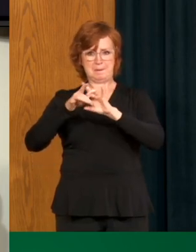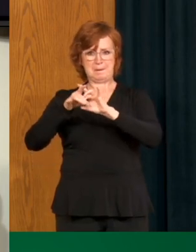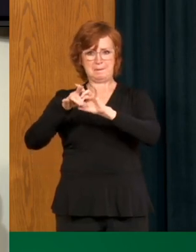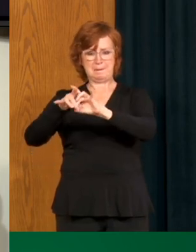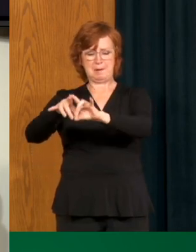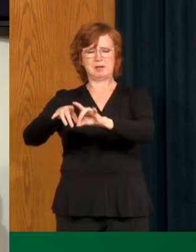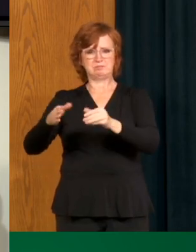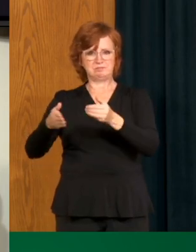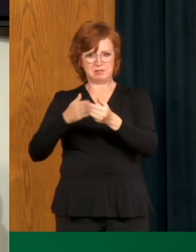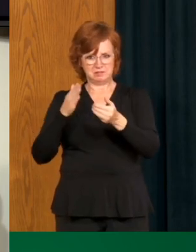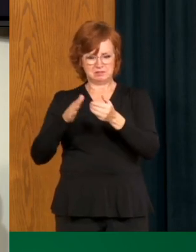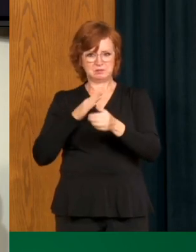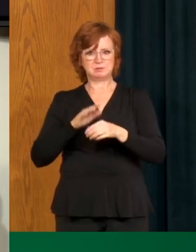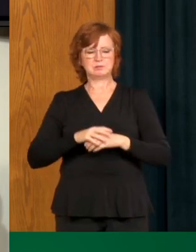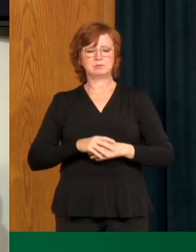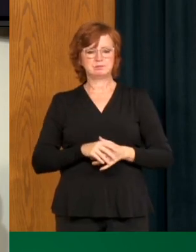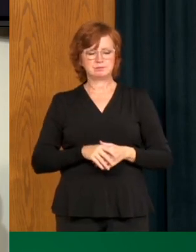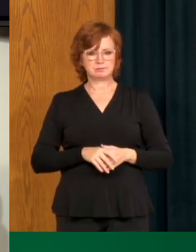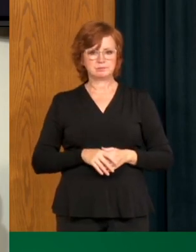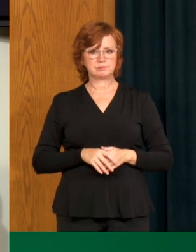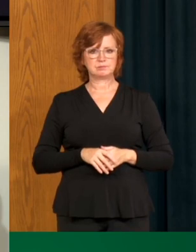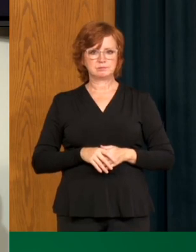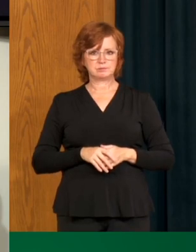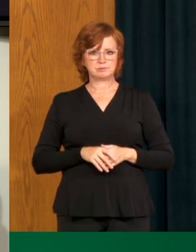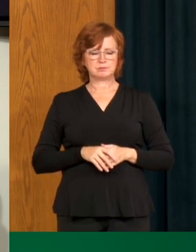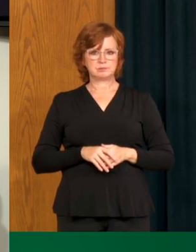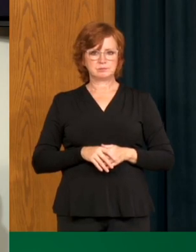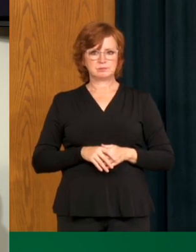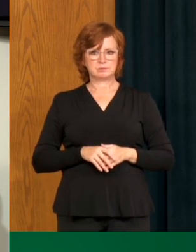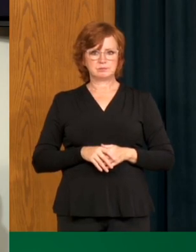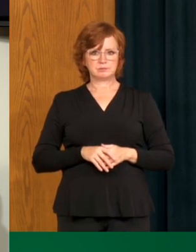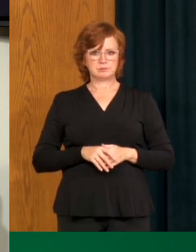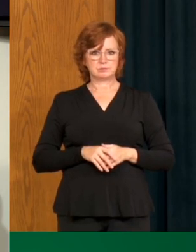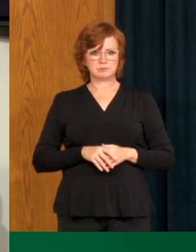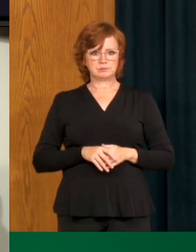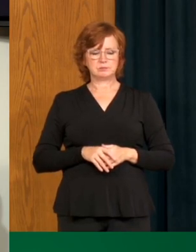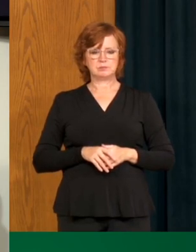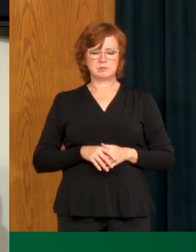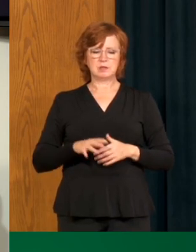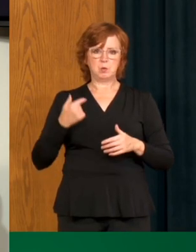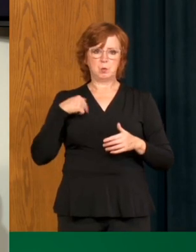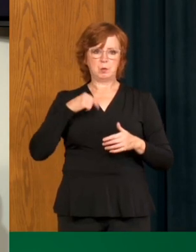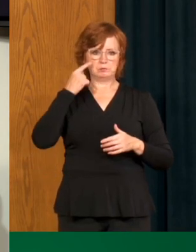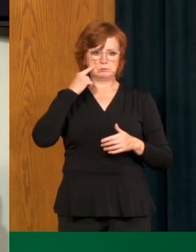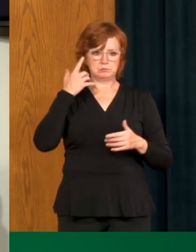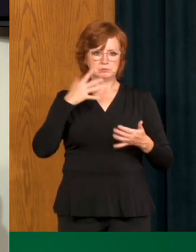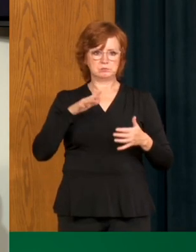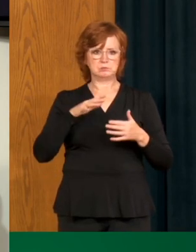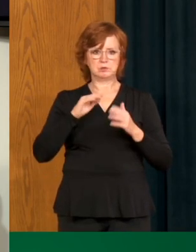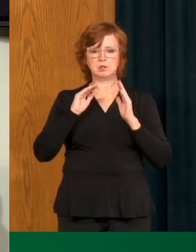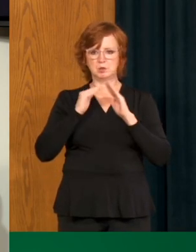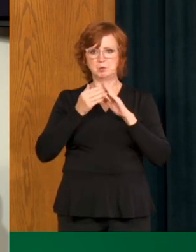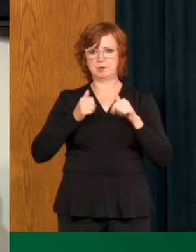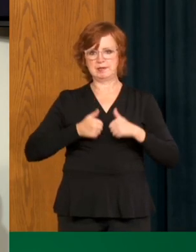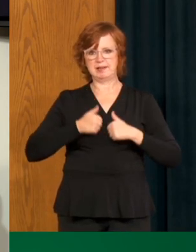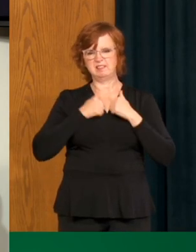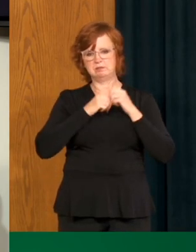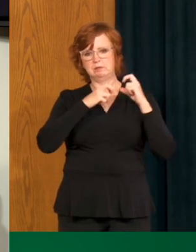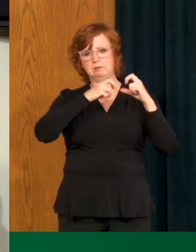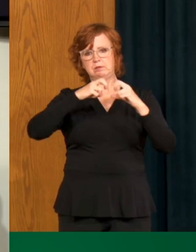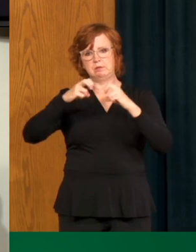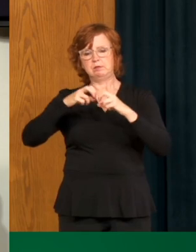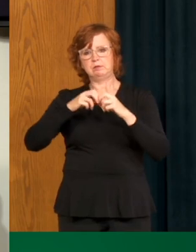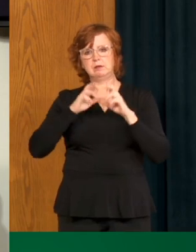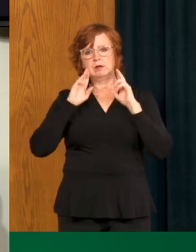we have seen transmission being propagated within human living settings through those mechanisms. But that transmission can also as easily happen